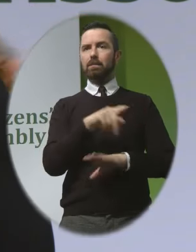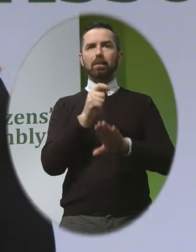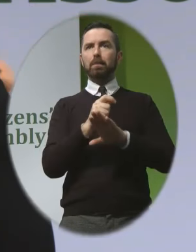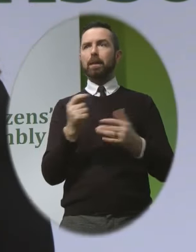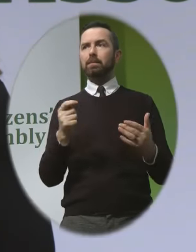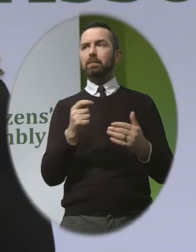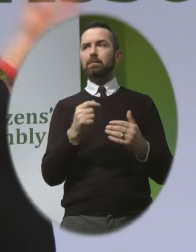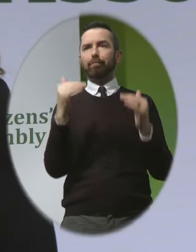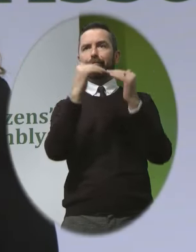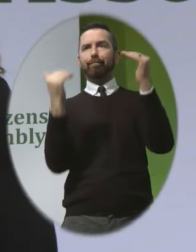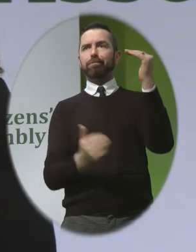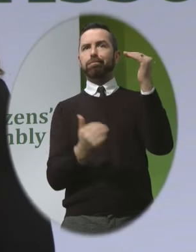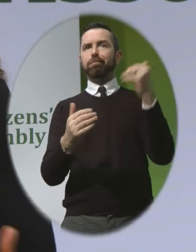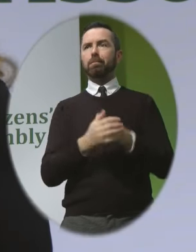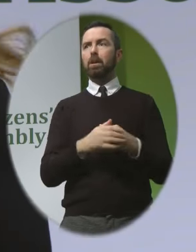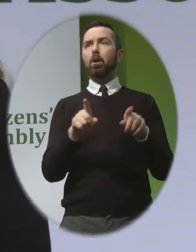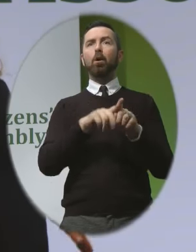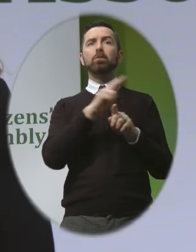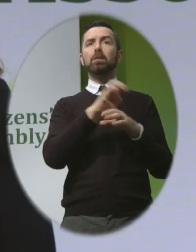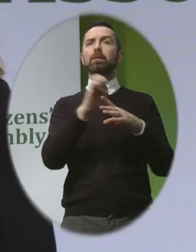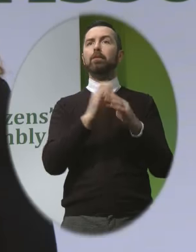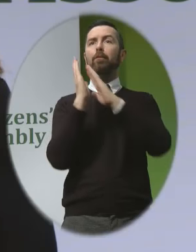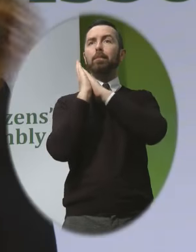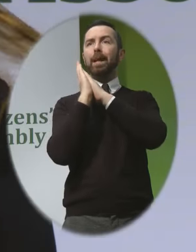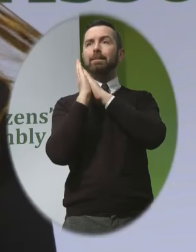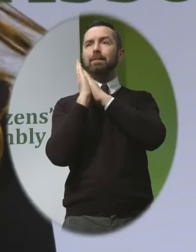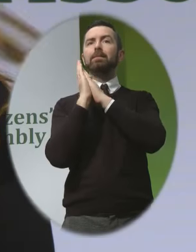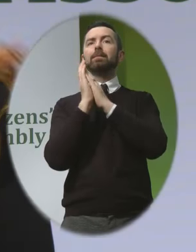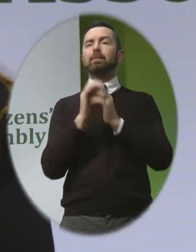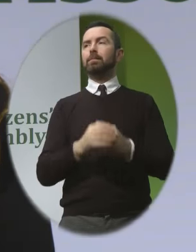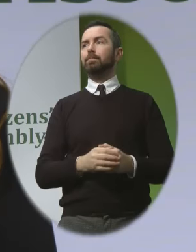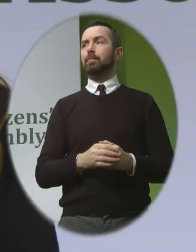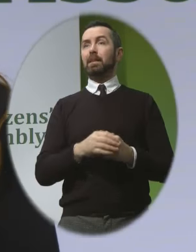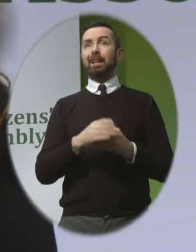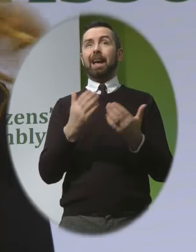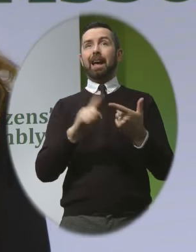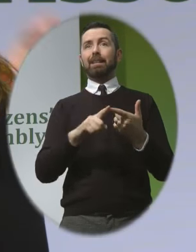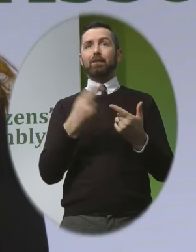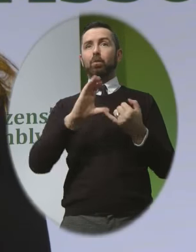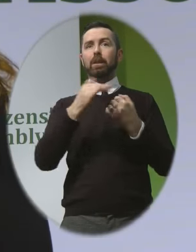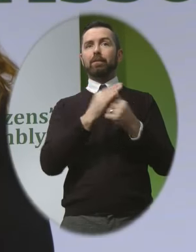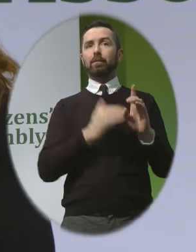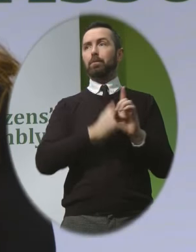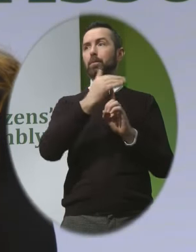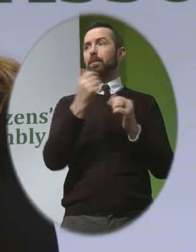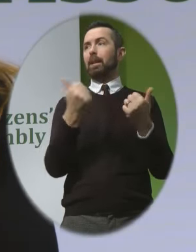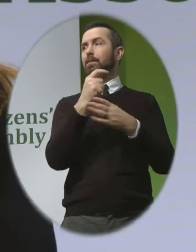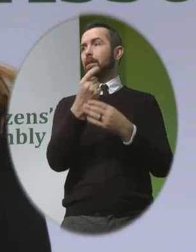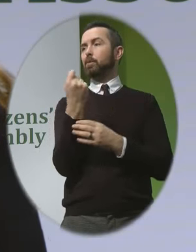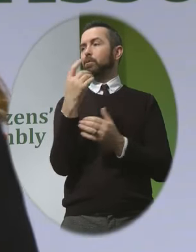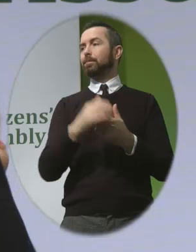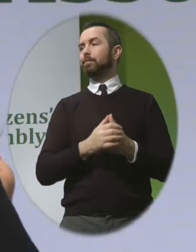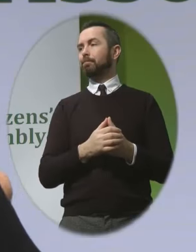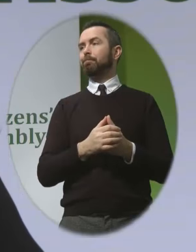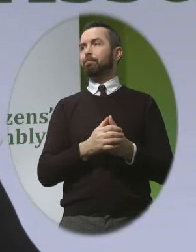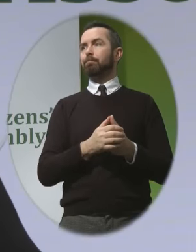attend remain substandard there aren't even enough beds with no apparent intention of improving them anytime soon there are also